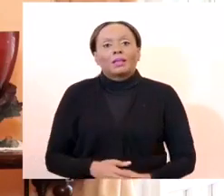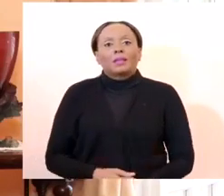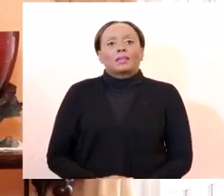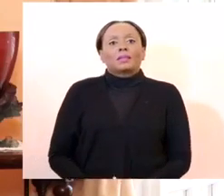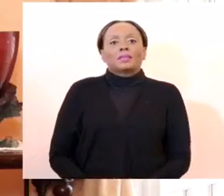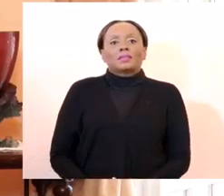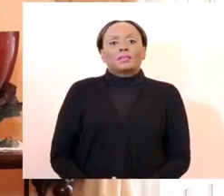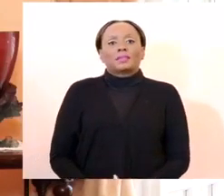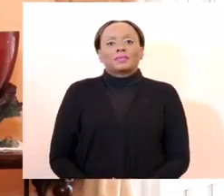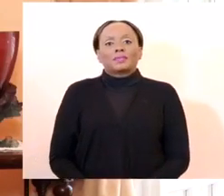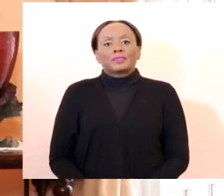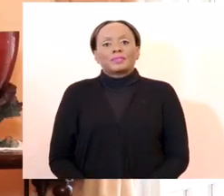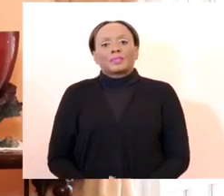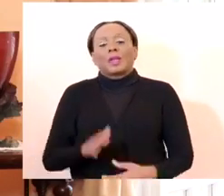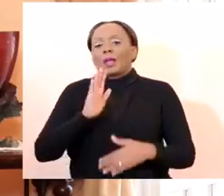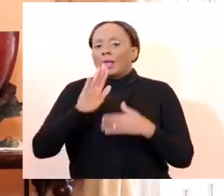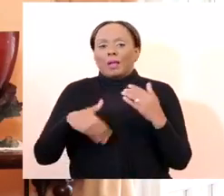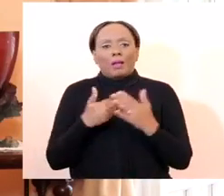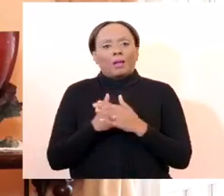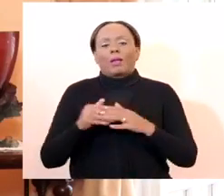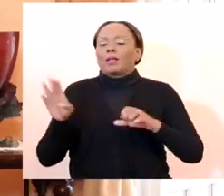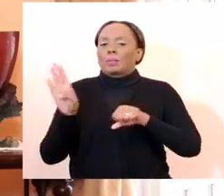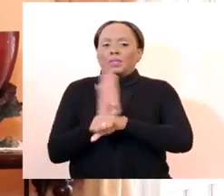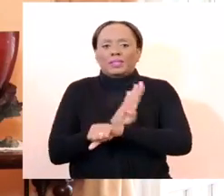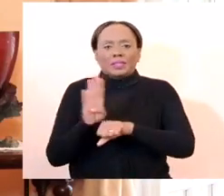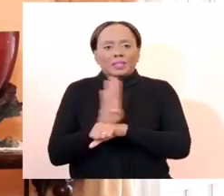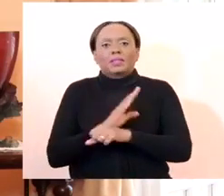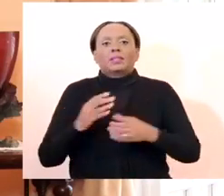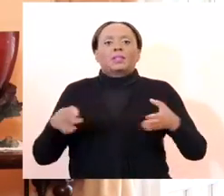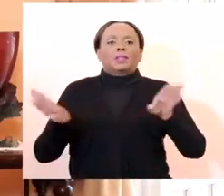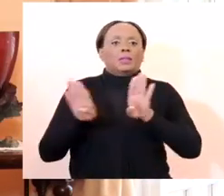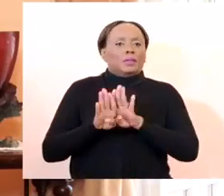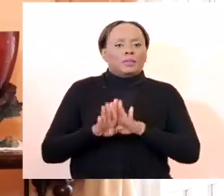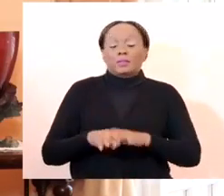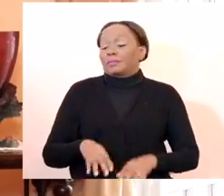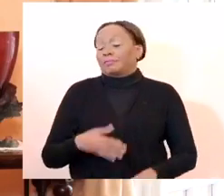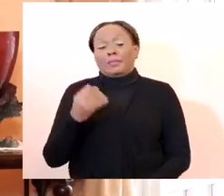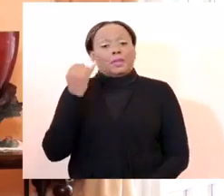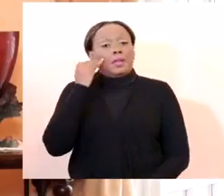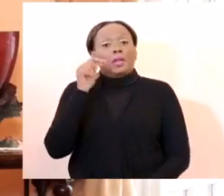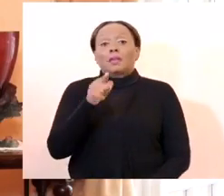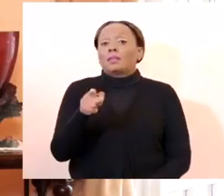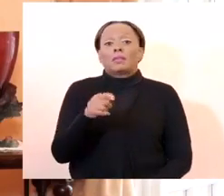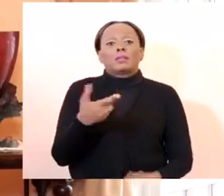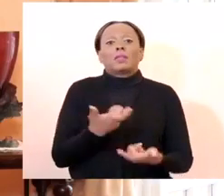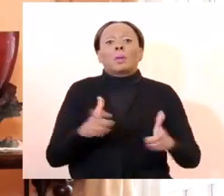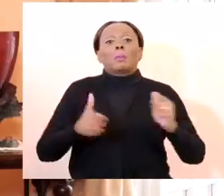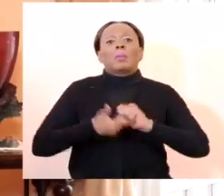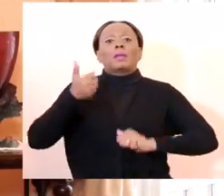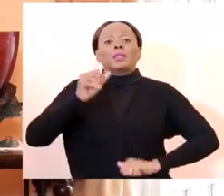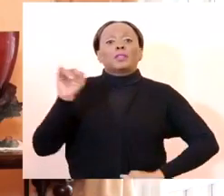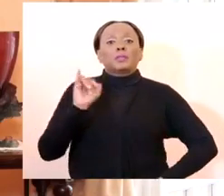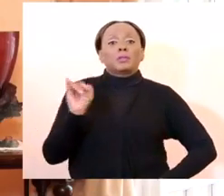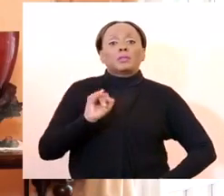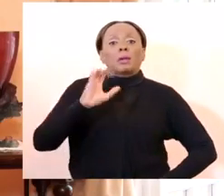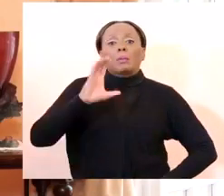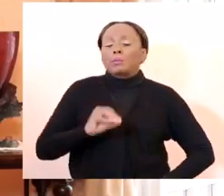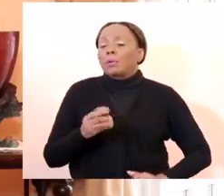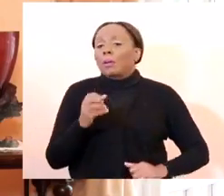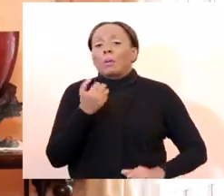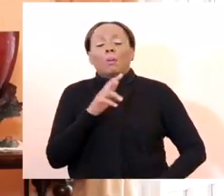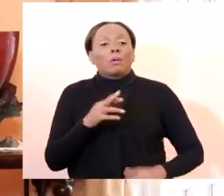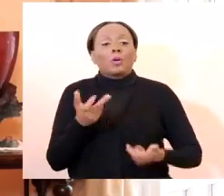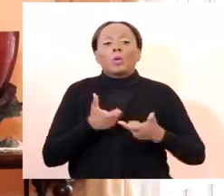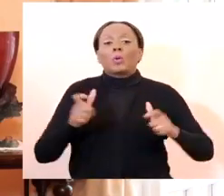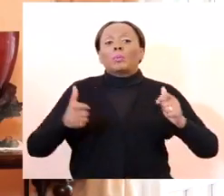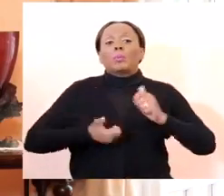businesses are closed. You may be the biggest insurance company in the world, the biggest law firm in the world, the biggest